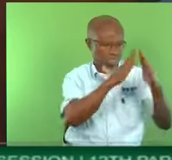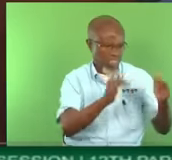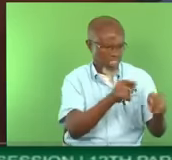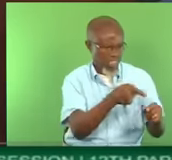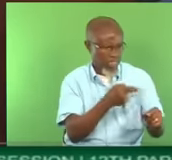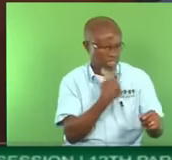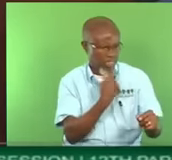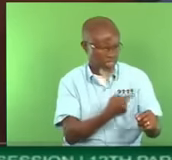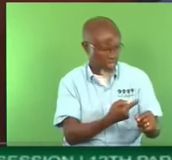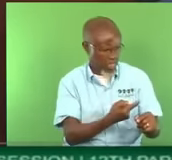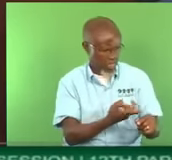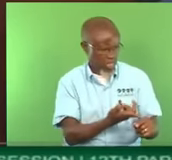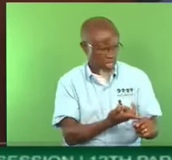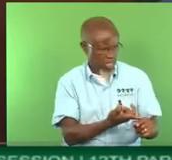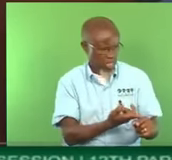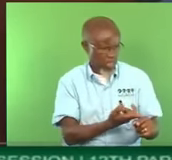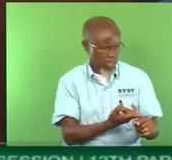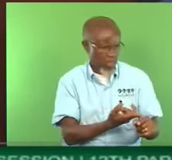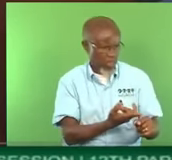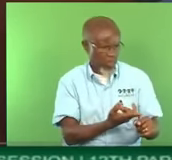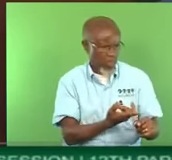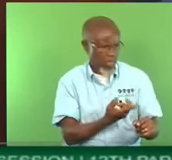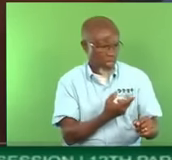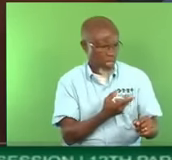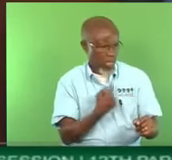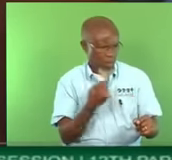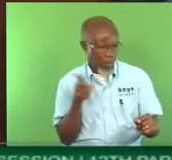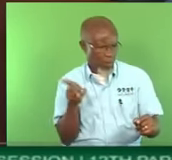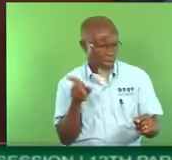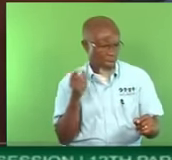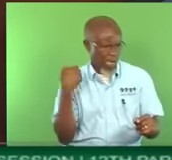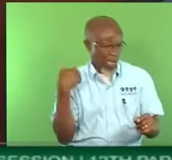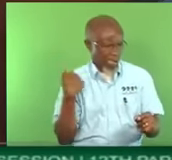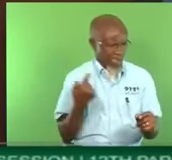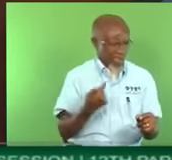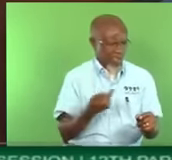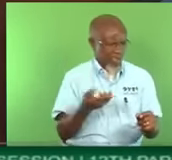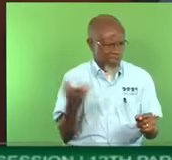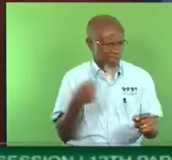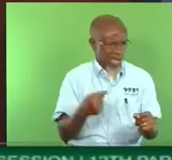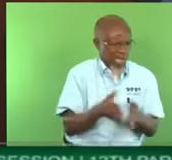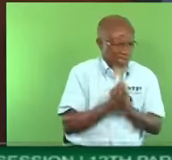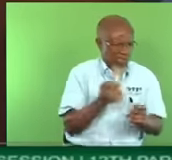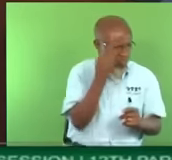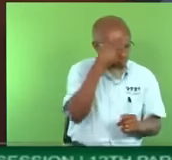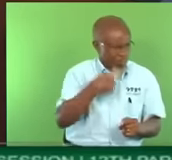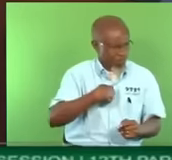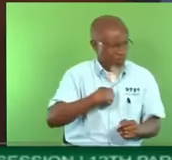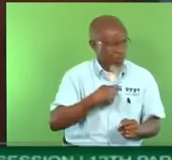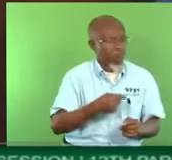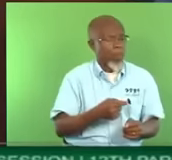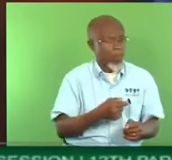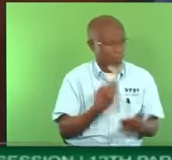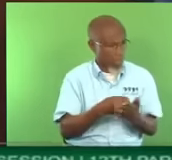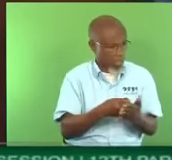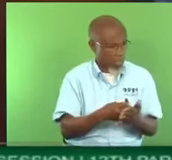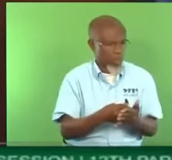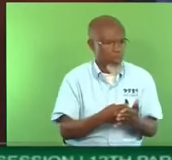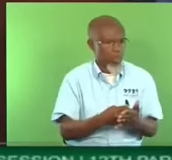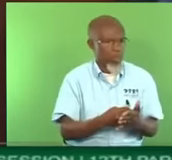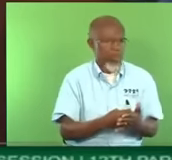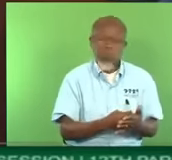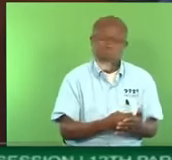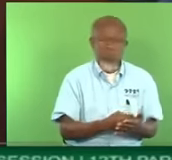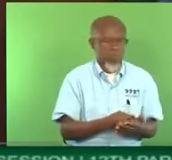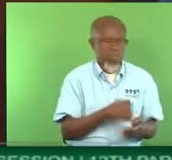What would you? You want to kill him? You cannot do that. This has to be intelligence-driven. It has to be